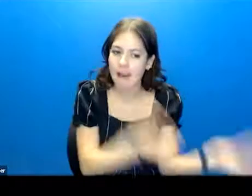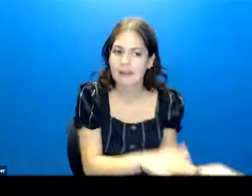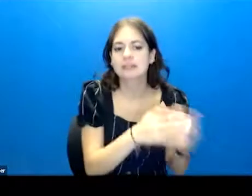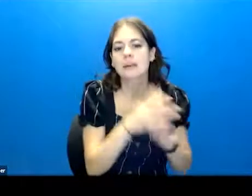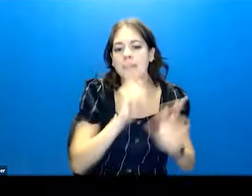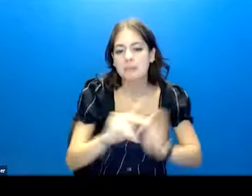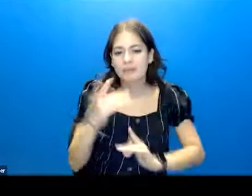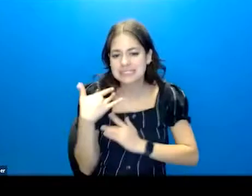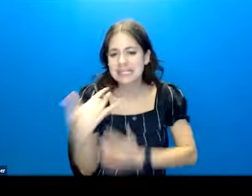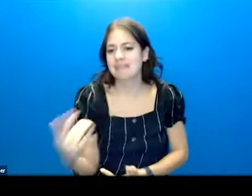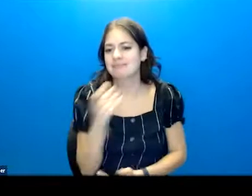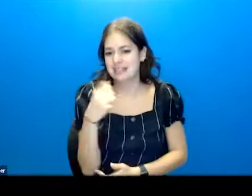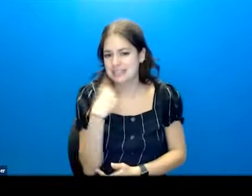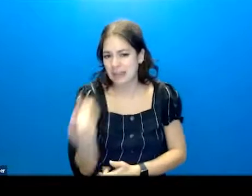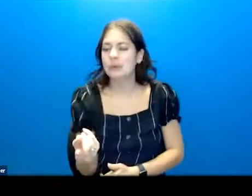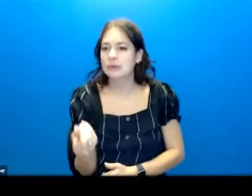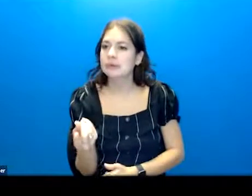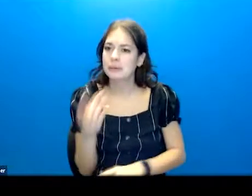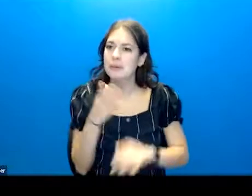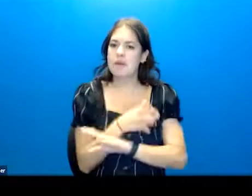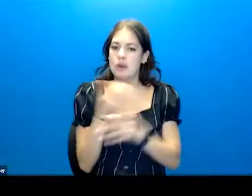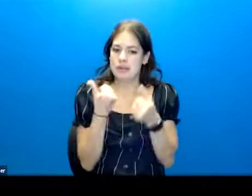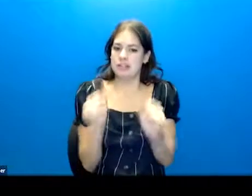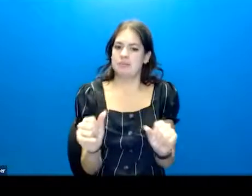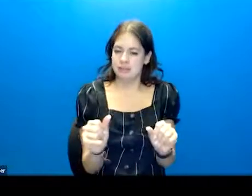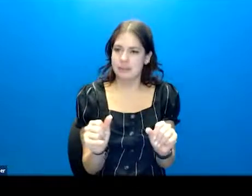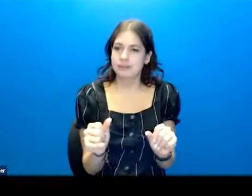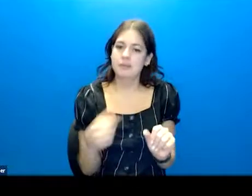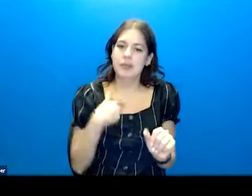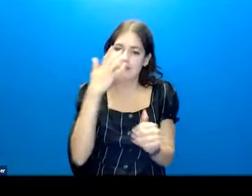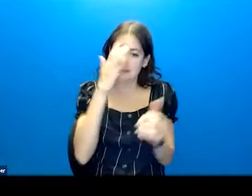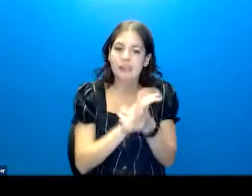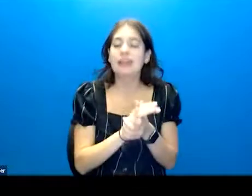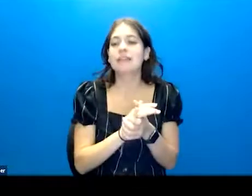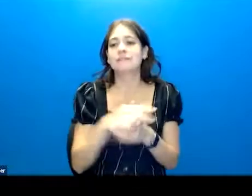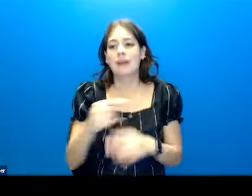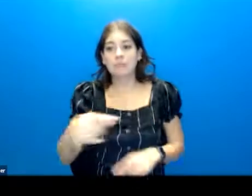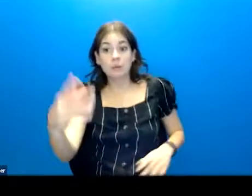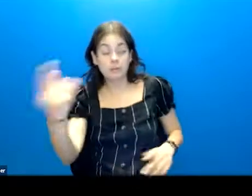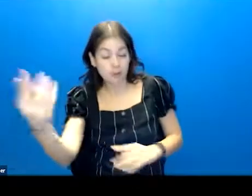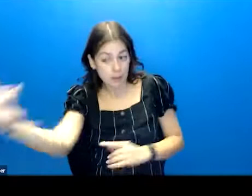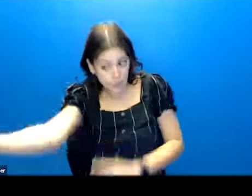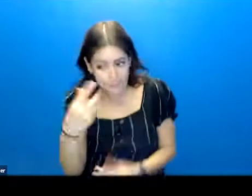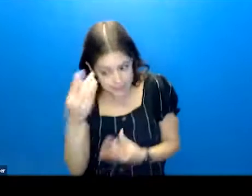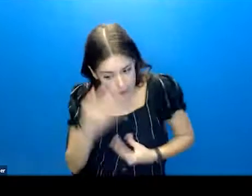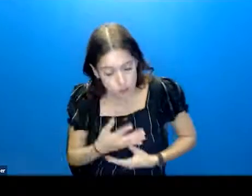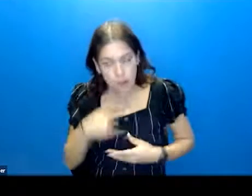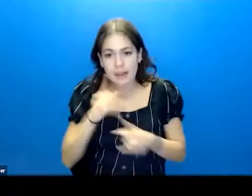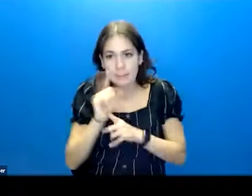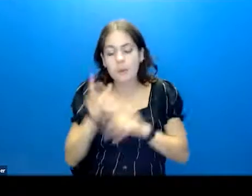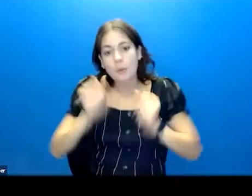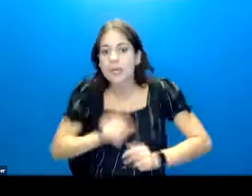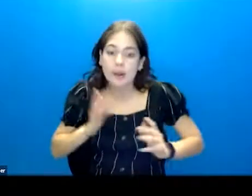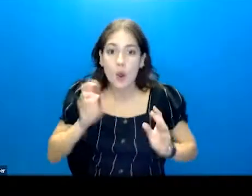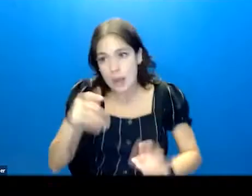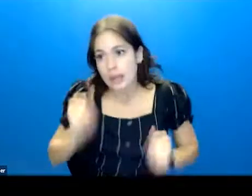tend not to tell you before they make an attempt. We have this belief that they'll come in and disclose something. in that moment, we will swoop in